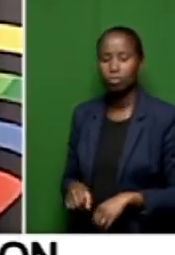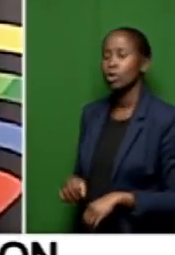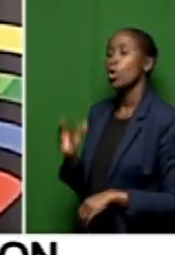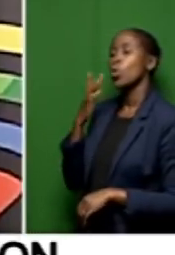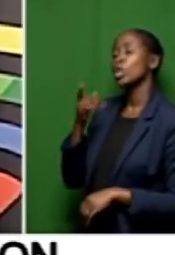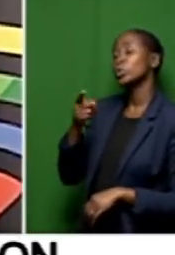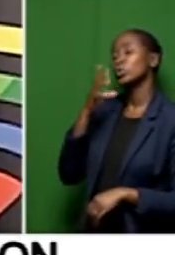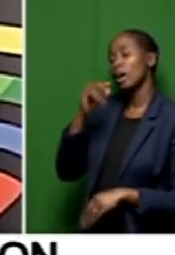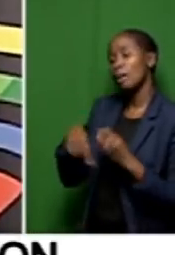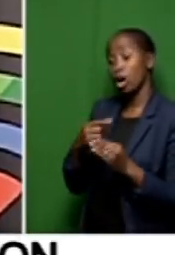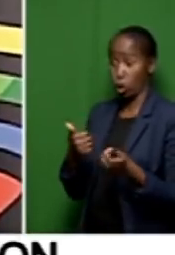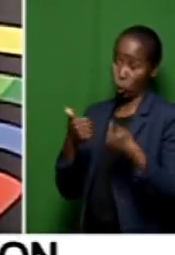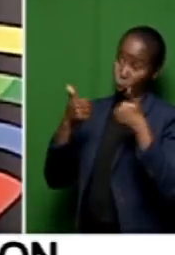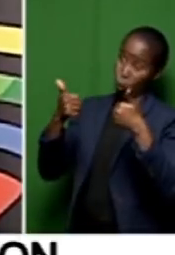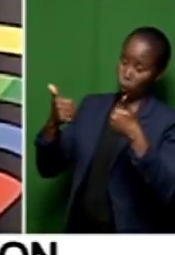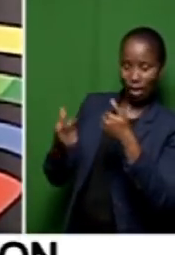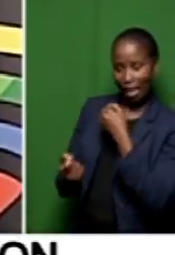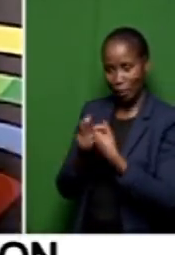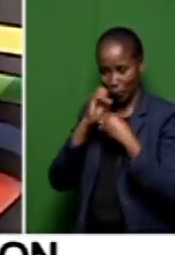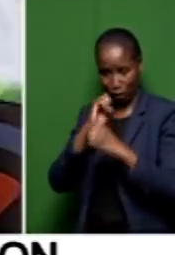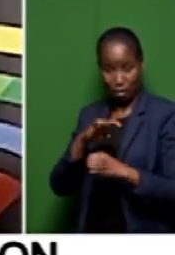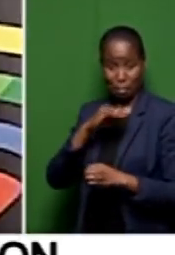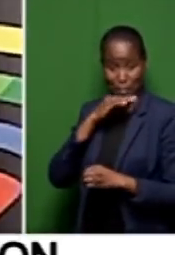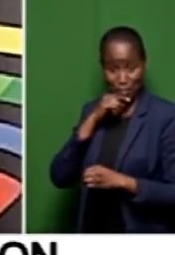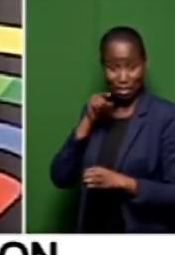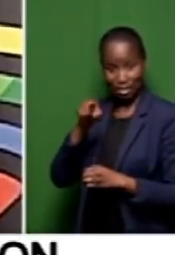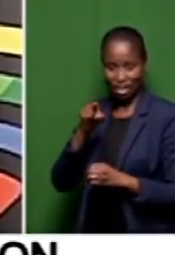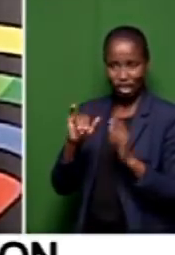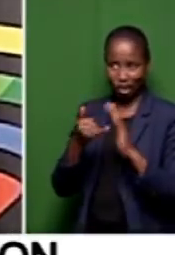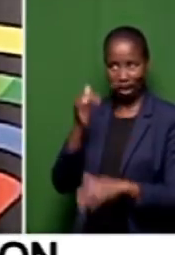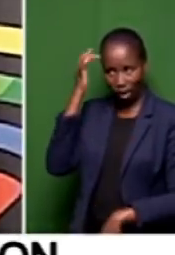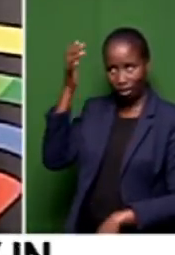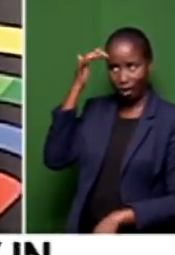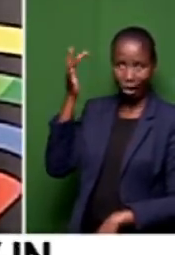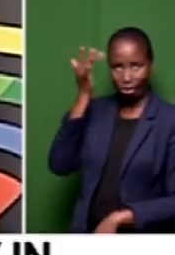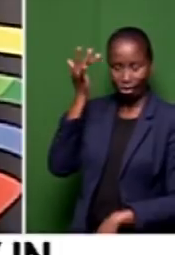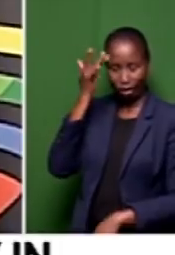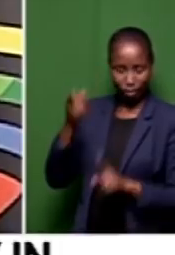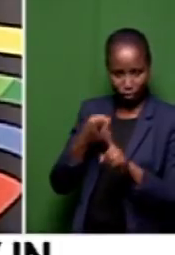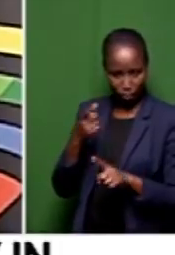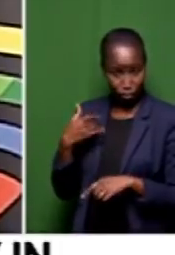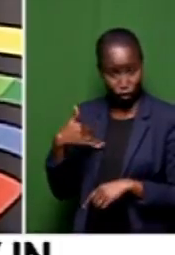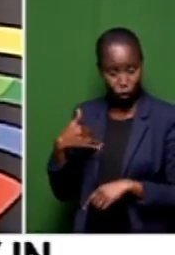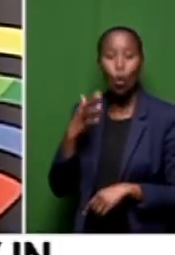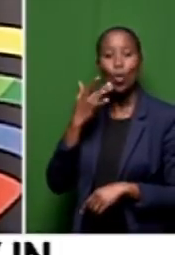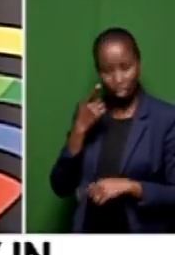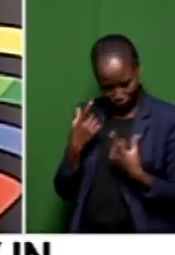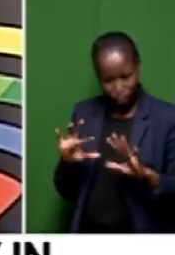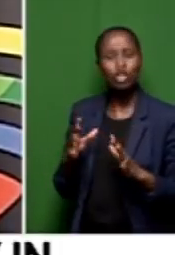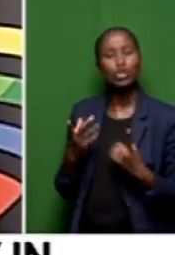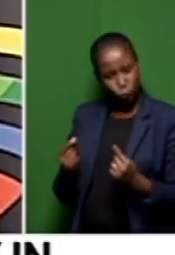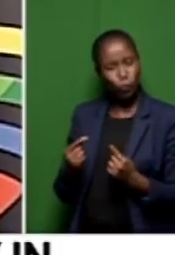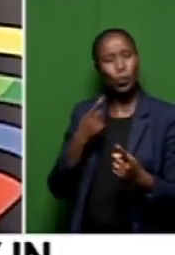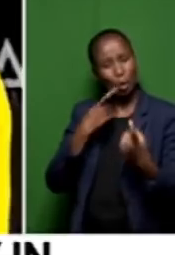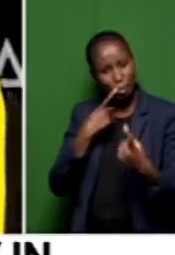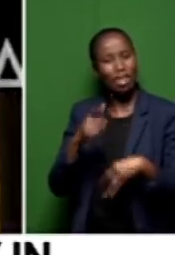doom and gloom does not arise, are you saying this is a figment of the imagination of the people of this metro when they complain about the state of the